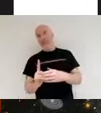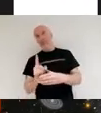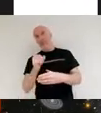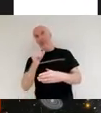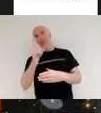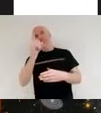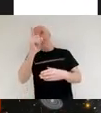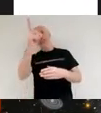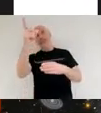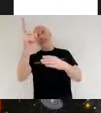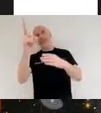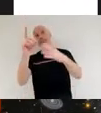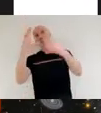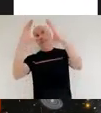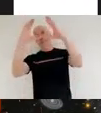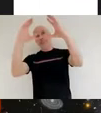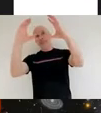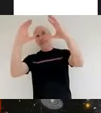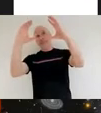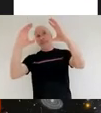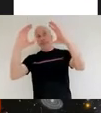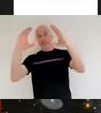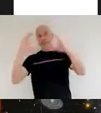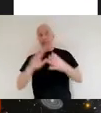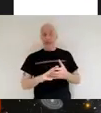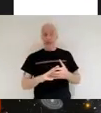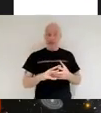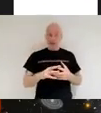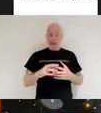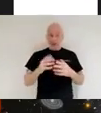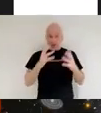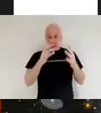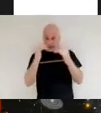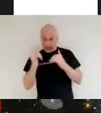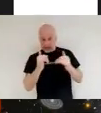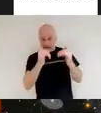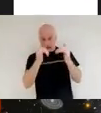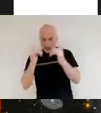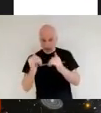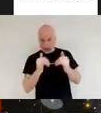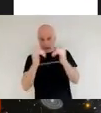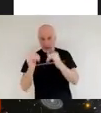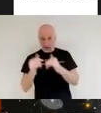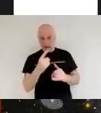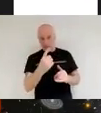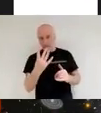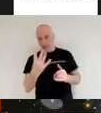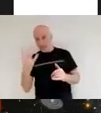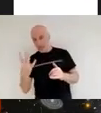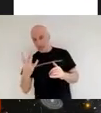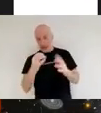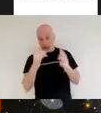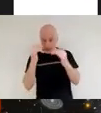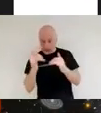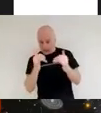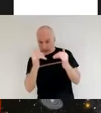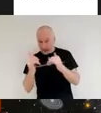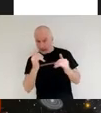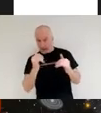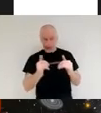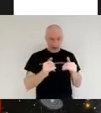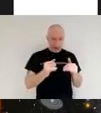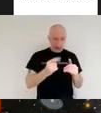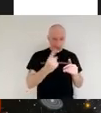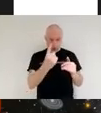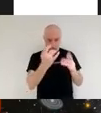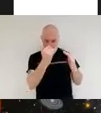test every one of these 144 release mechanisms they were tested to destruction they were tested in space